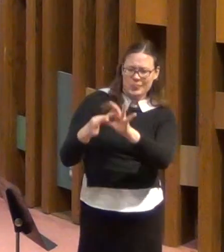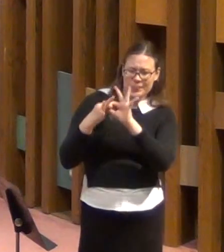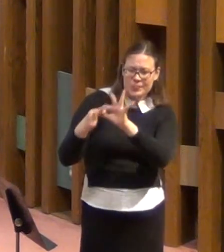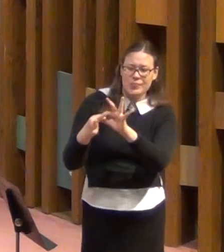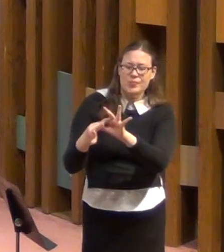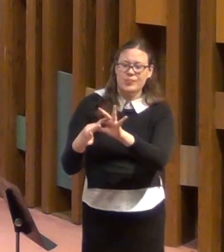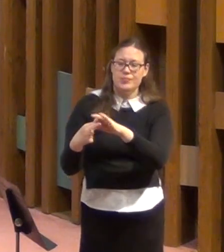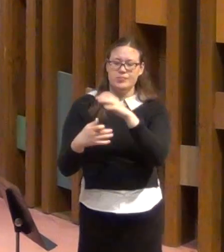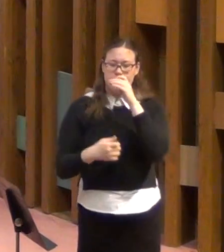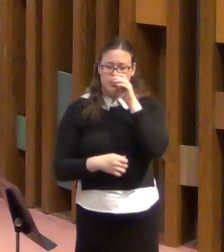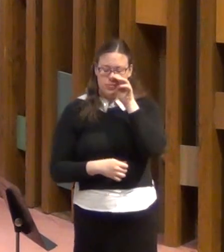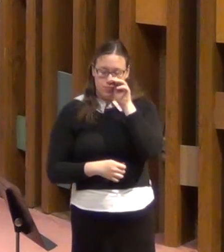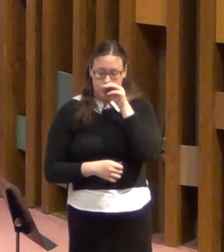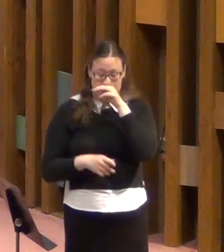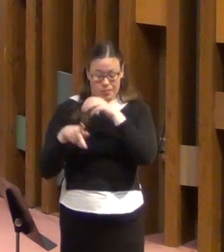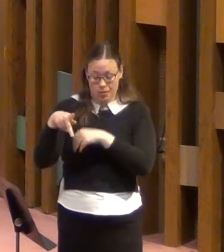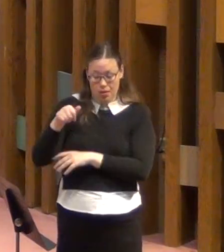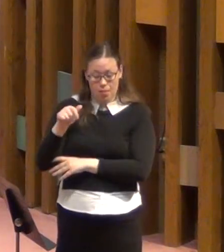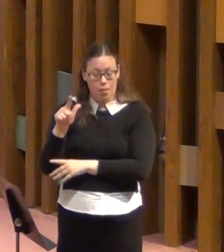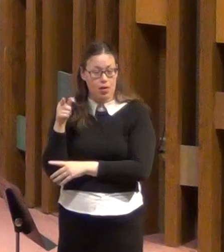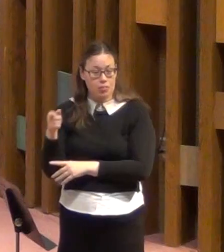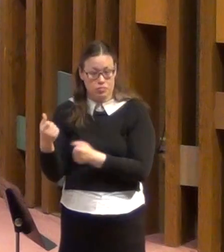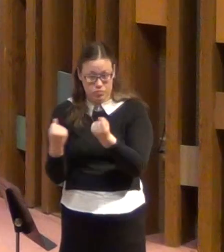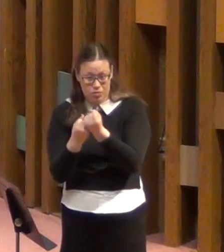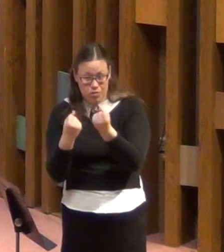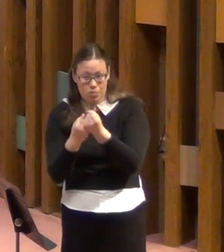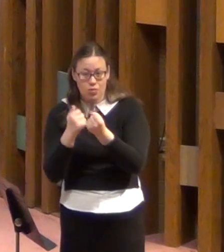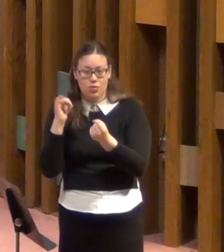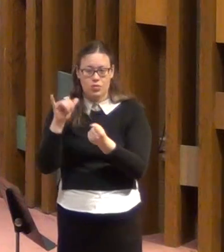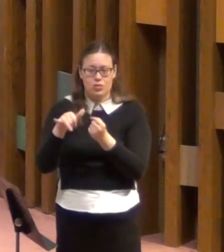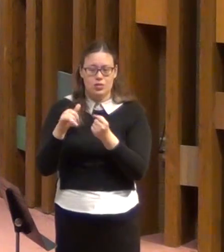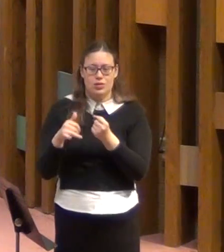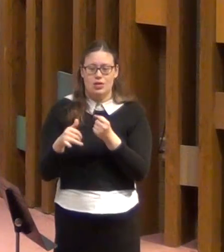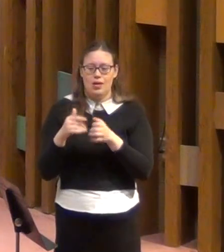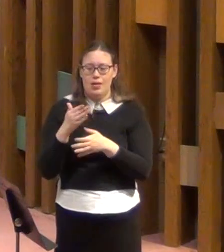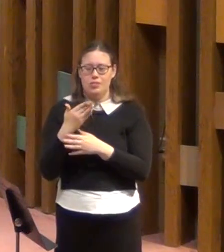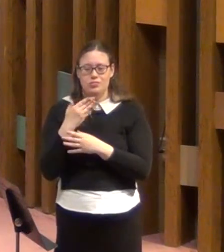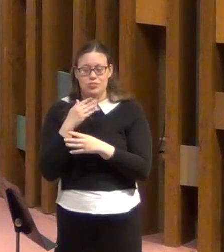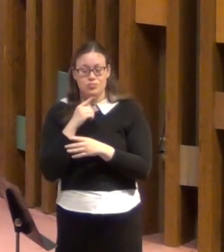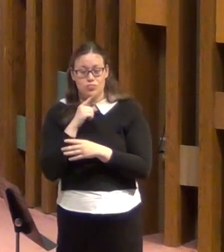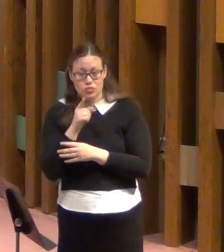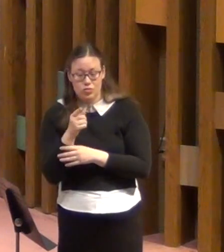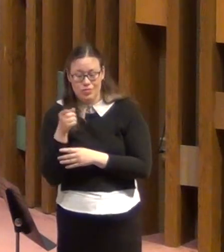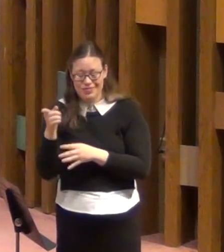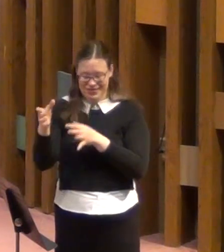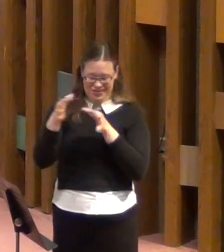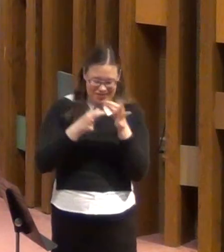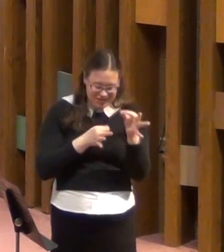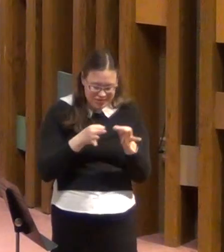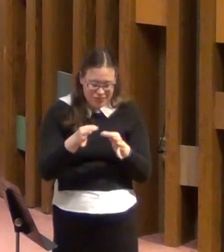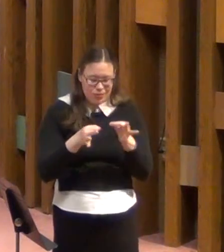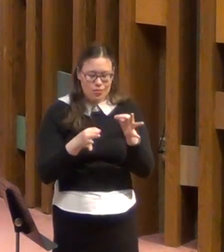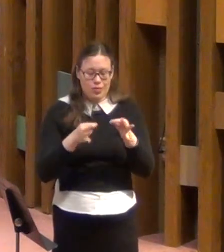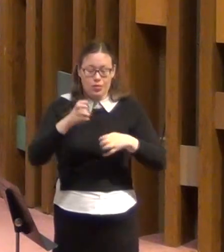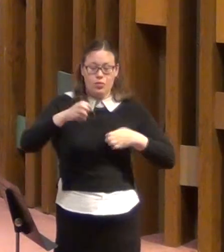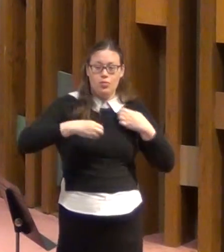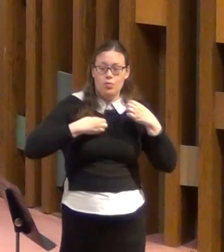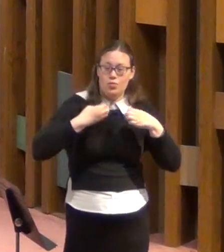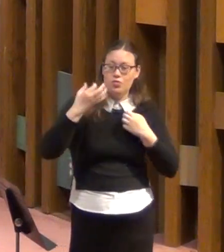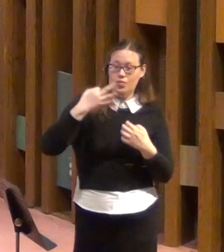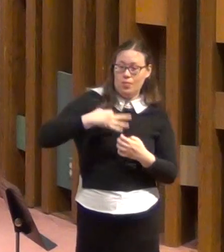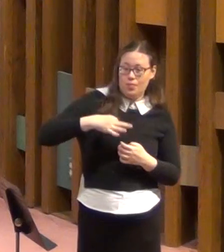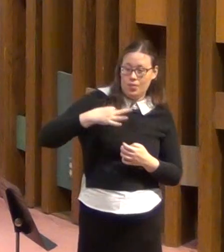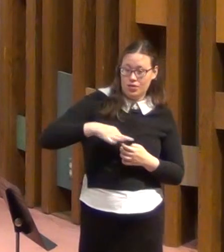Paul affirms that truth but also tells us of the emotional benefits